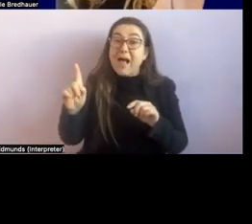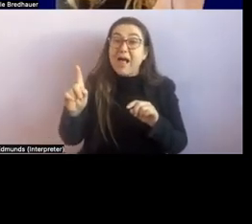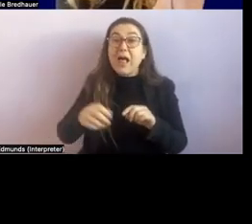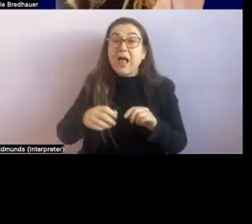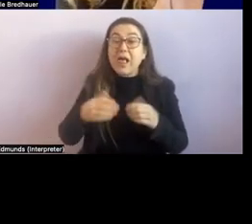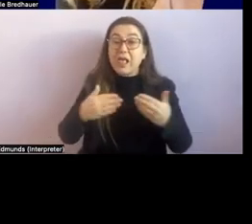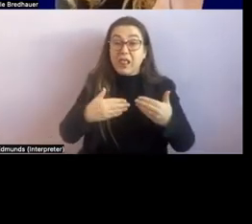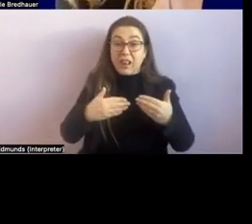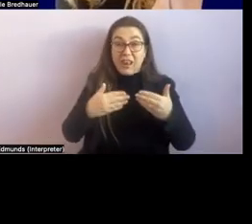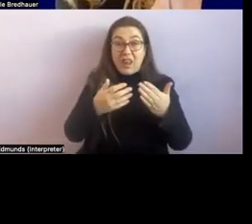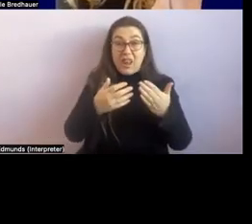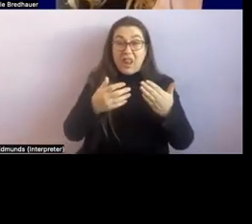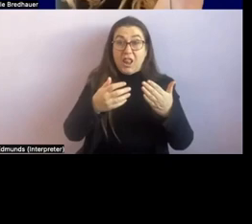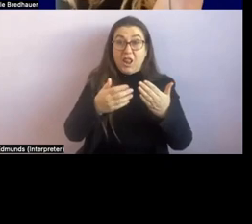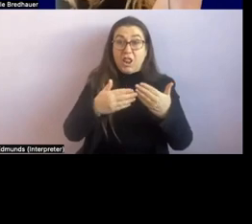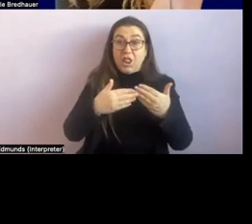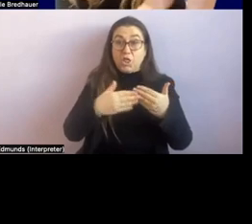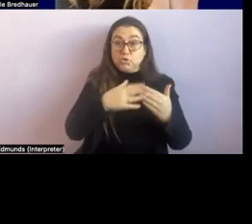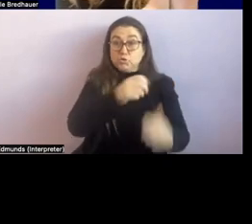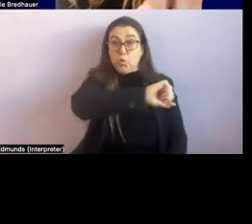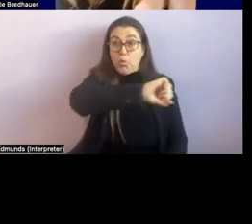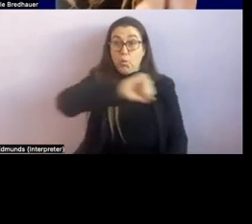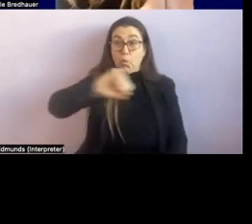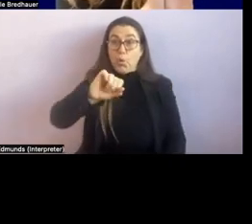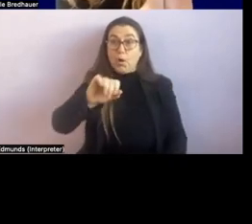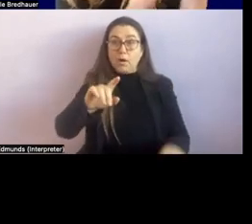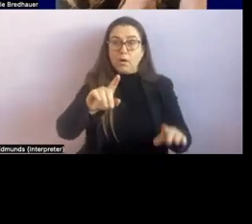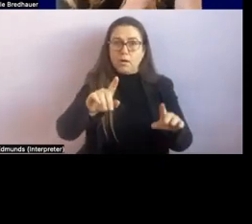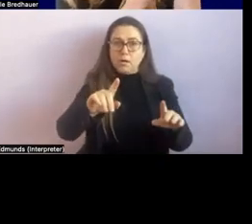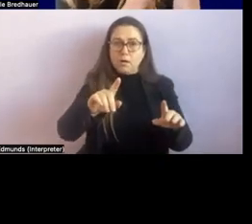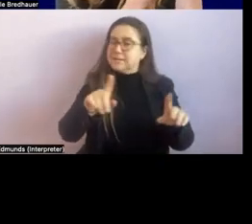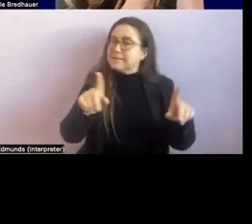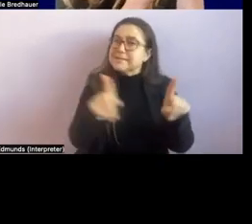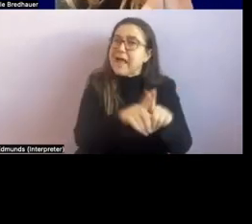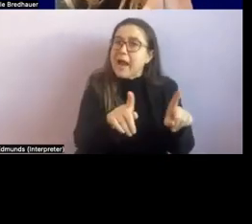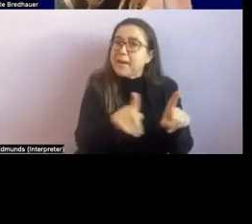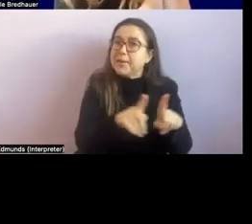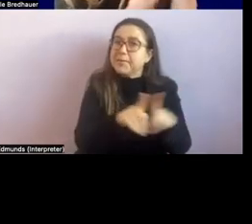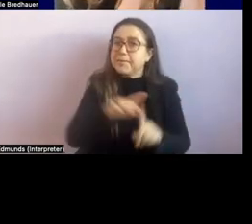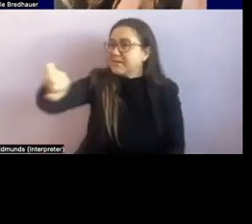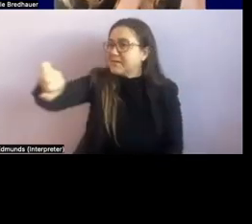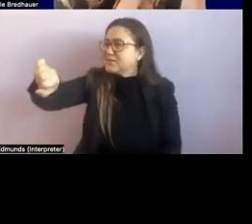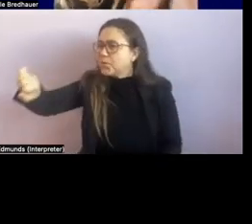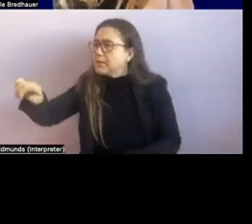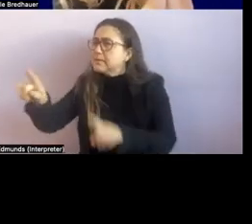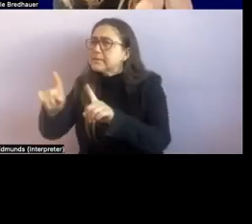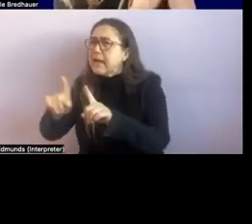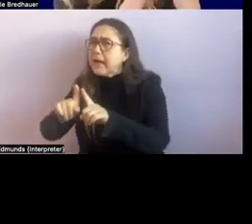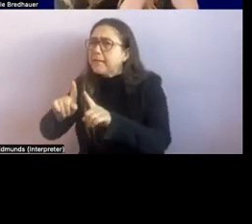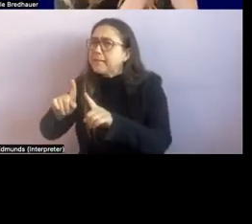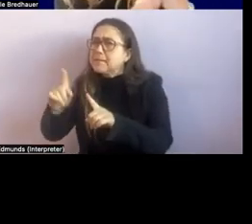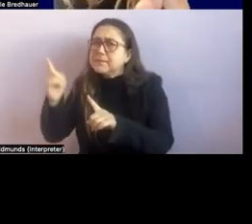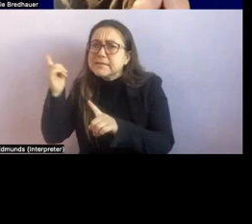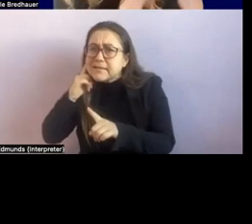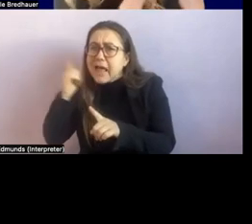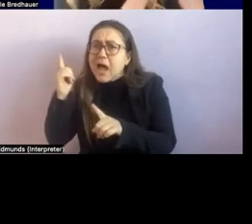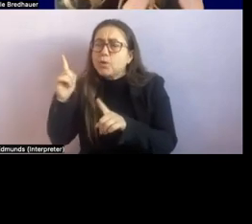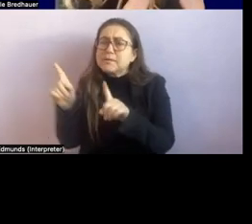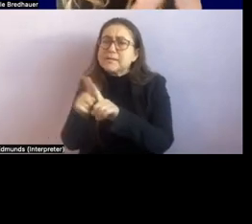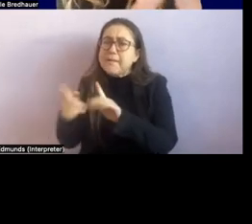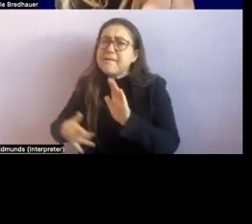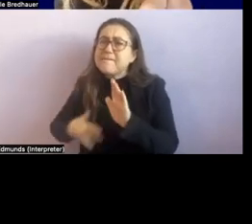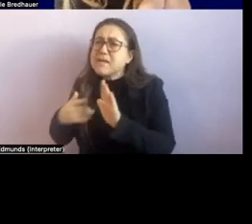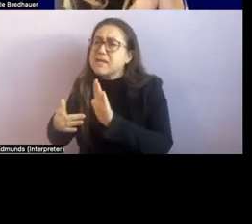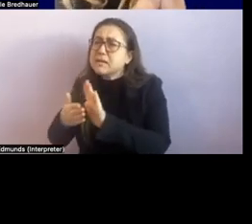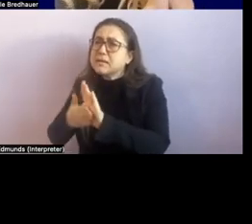of um is actually the same and probably you know has the same hardness the same sound the same texture and the